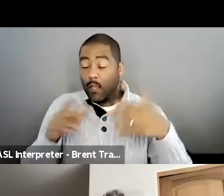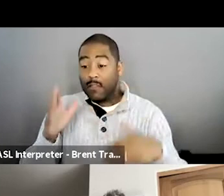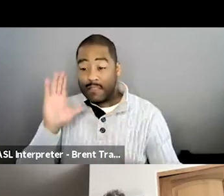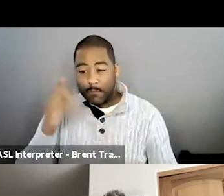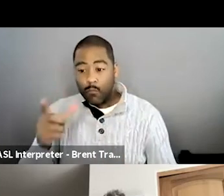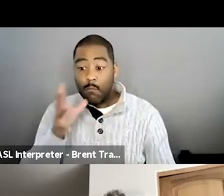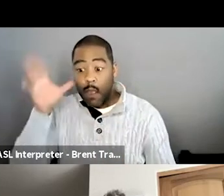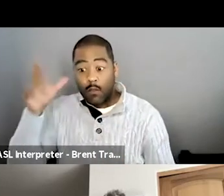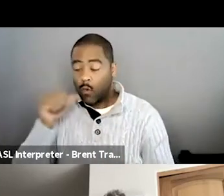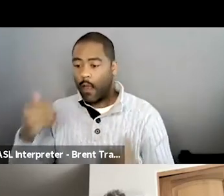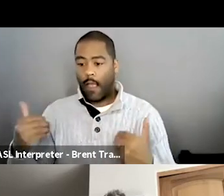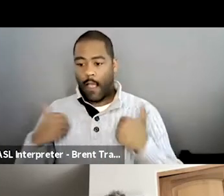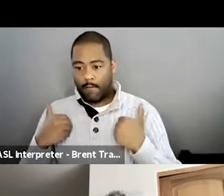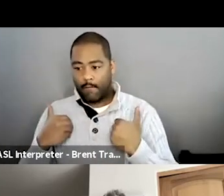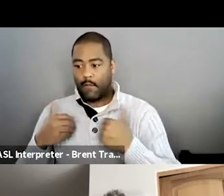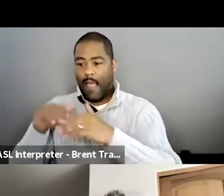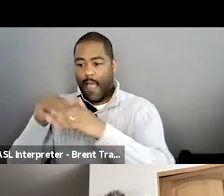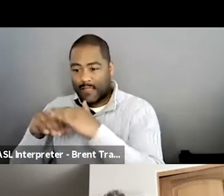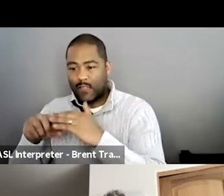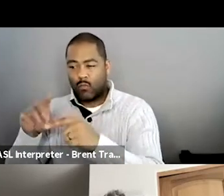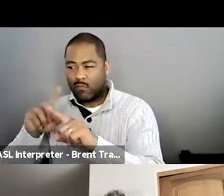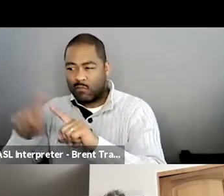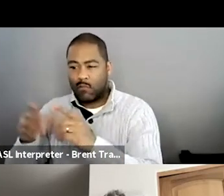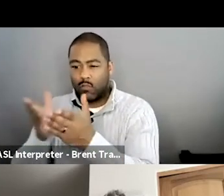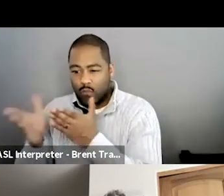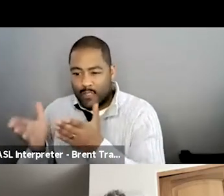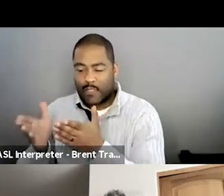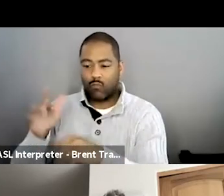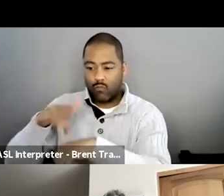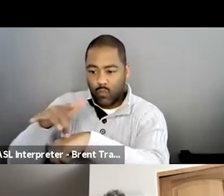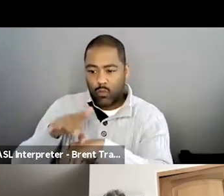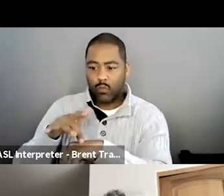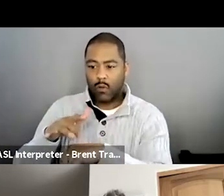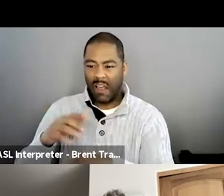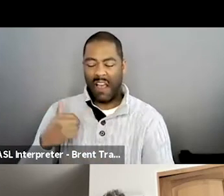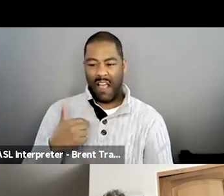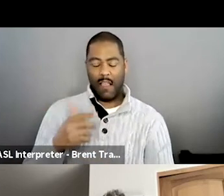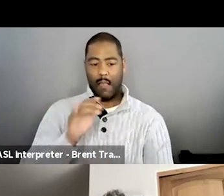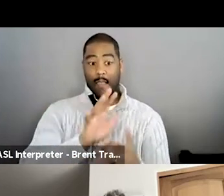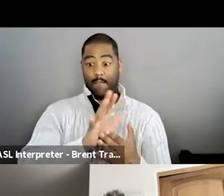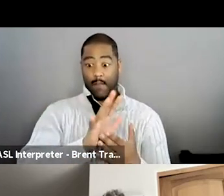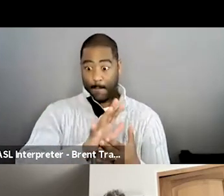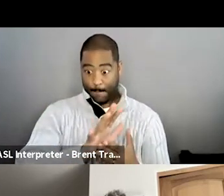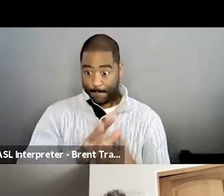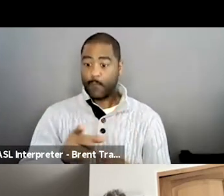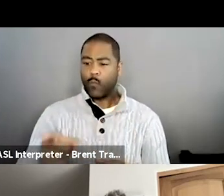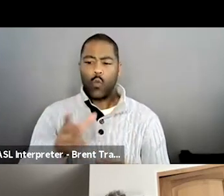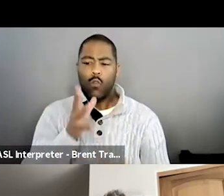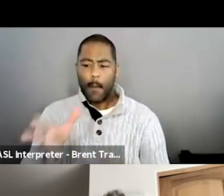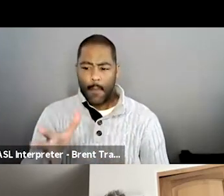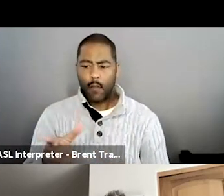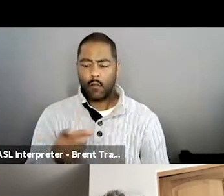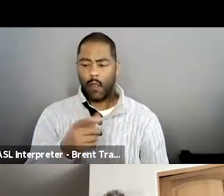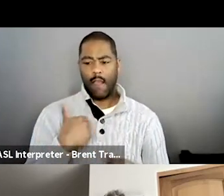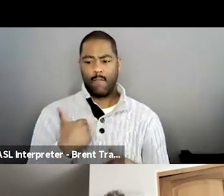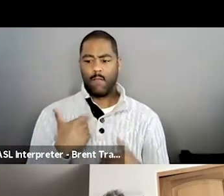we're, we, we see part of the picture. Um, there's some tough moments. I think one of your grandmothers has some pretty strong opinions about, about what's going on